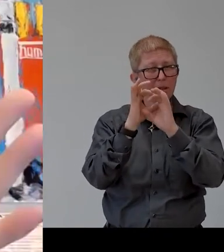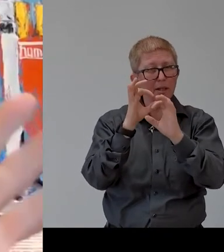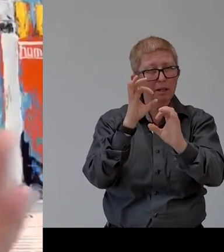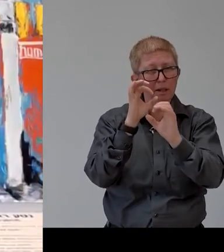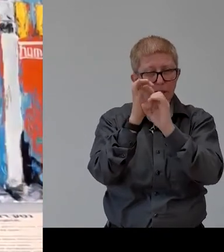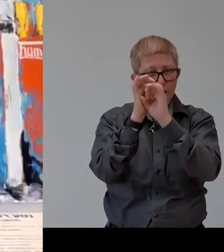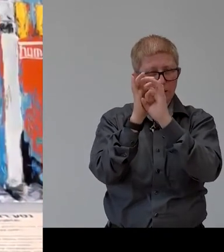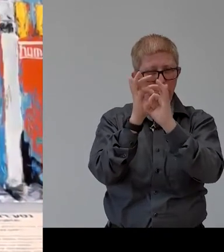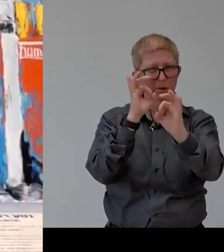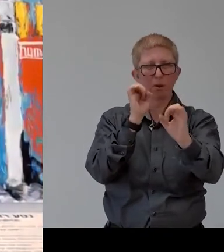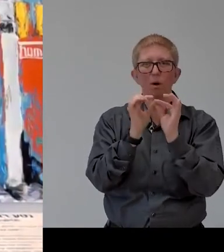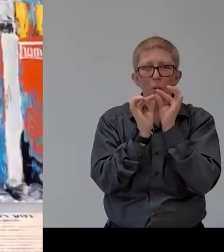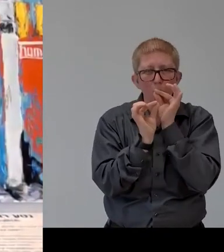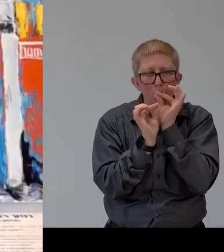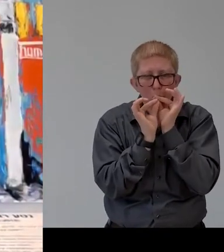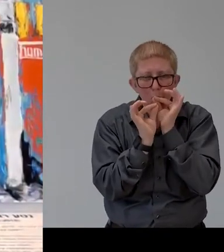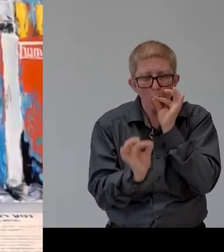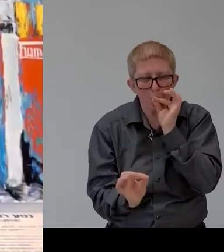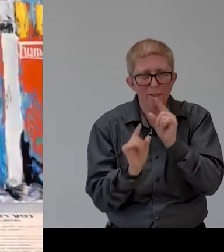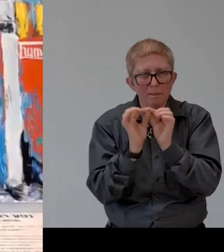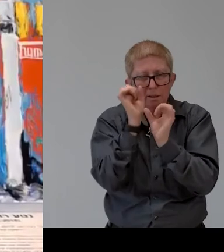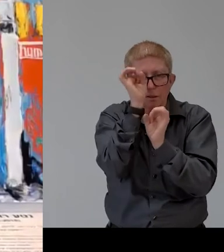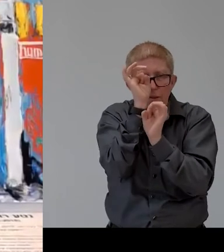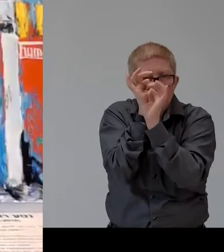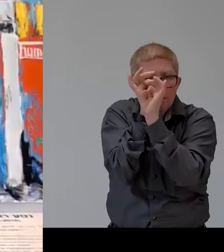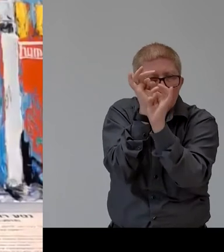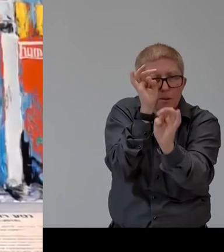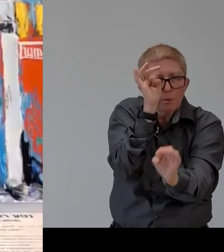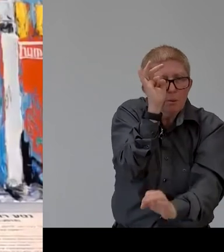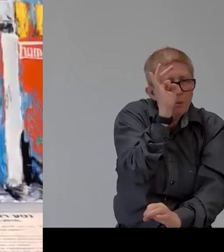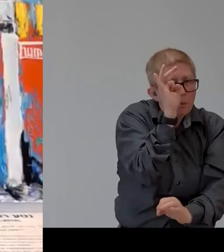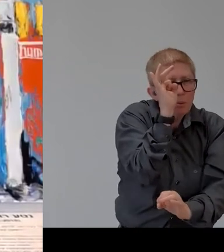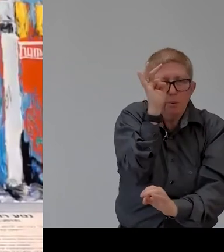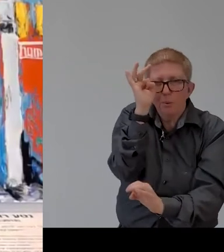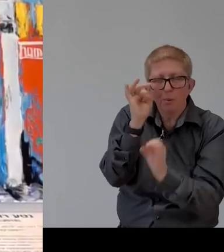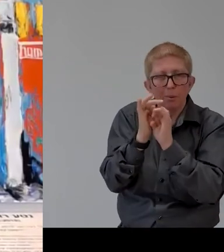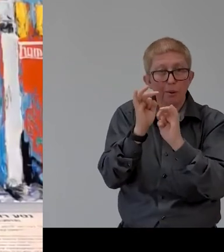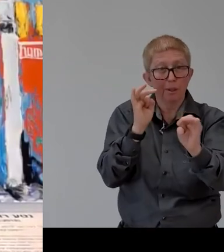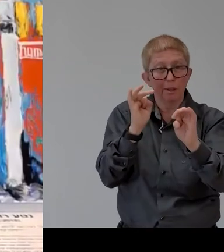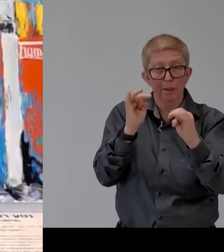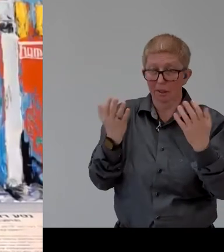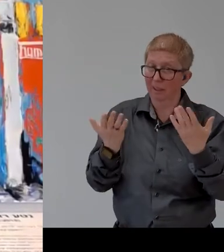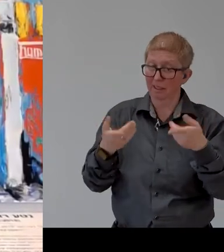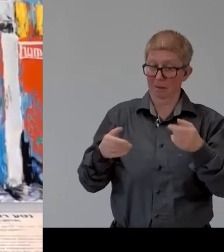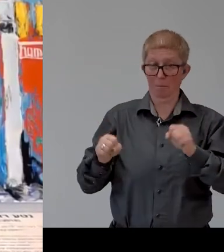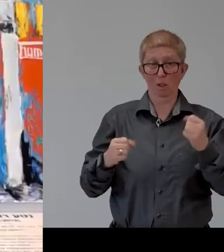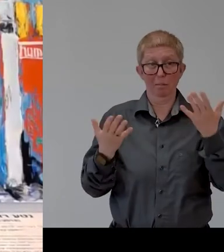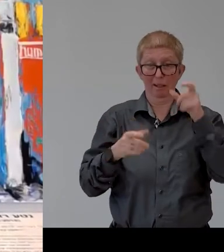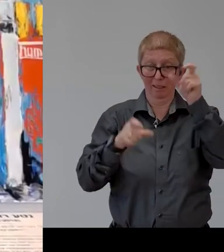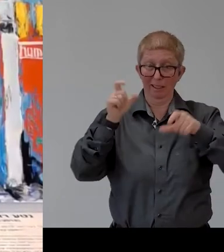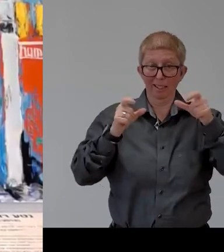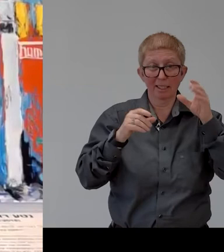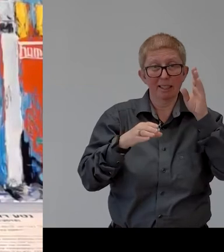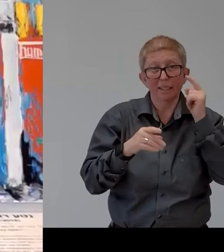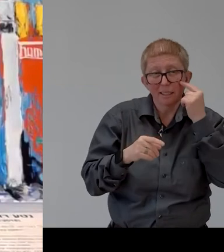this is it you see what your ability is the the width of that uh little straw differs from person to